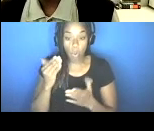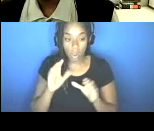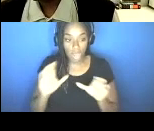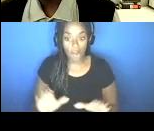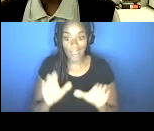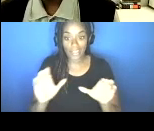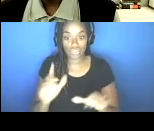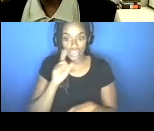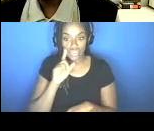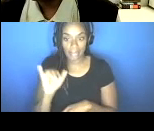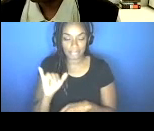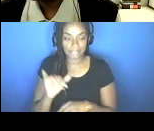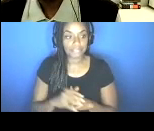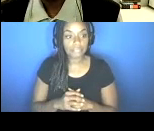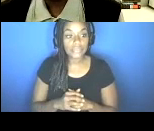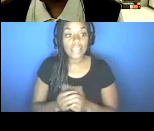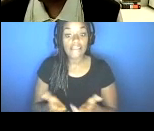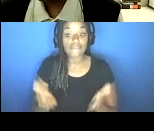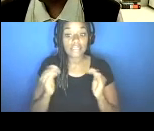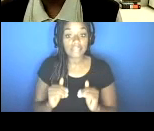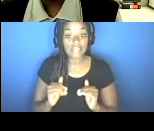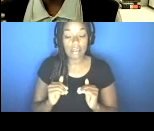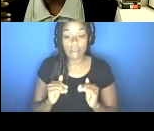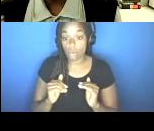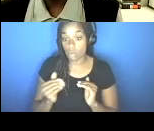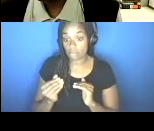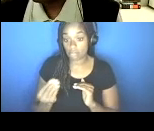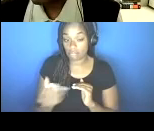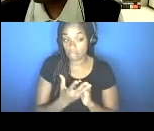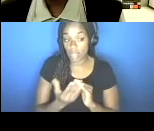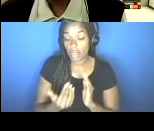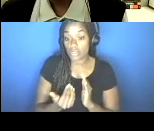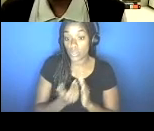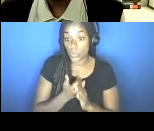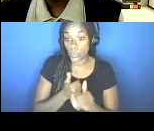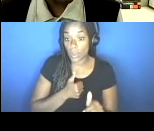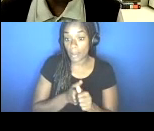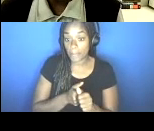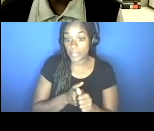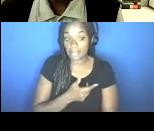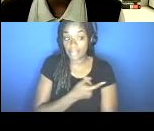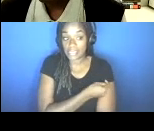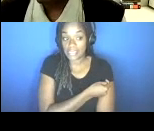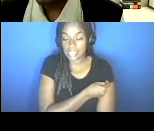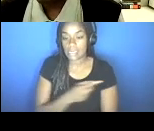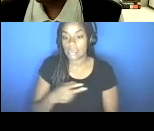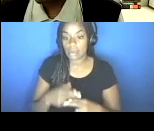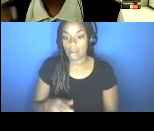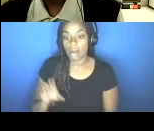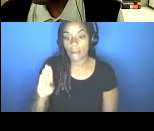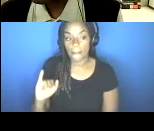For the next slide, I do want to say there's a new and updated vaccine out that actually is bivalent. So